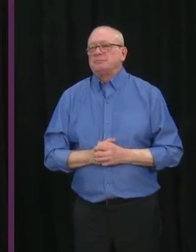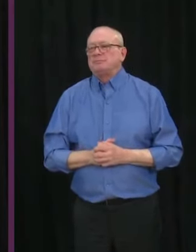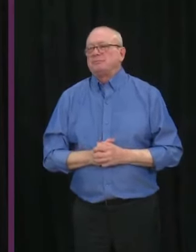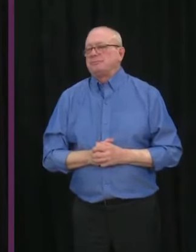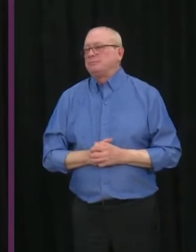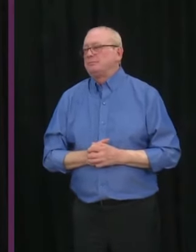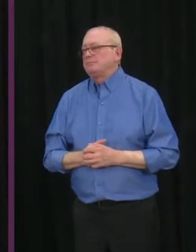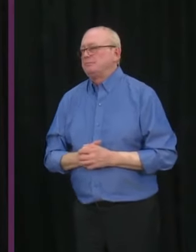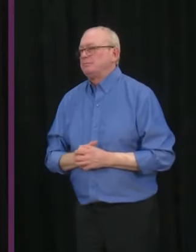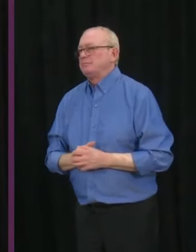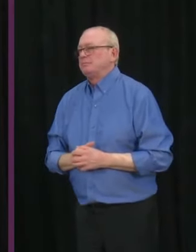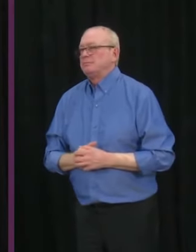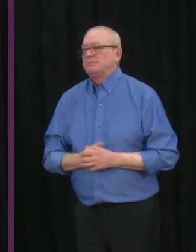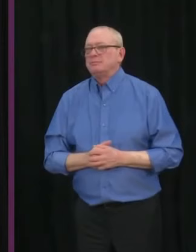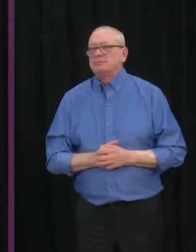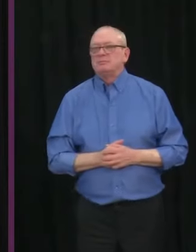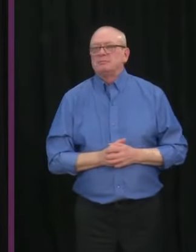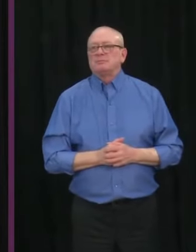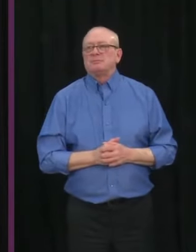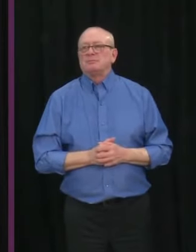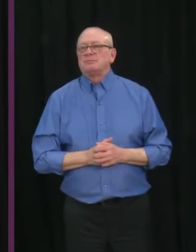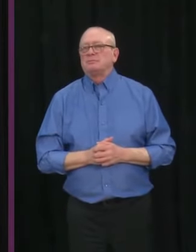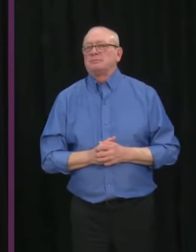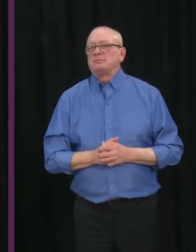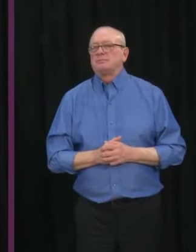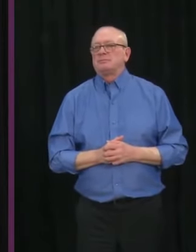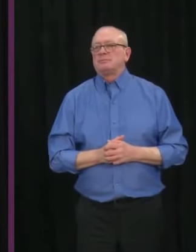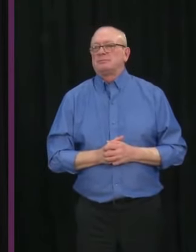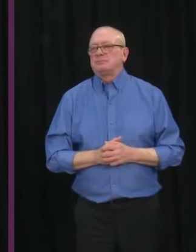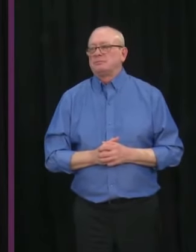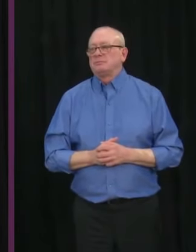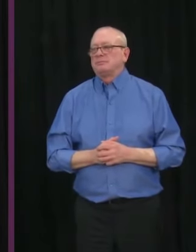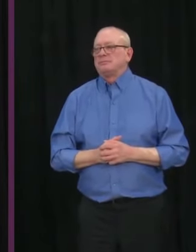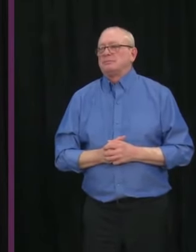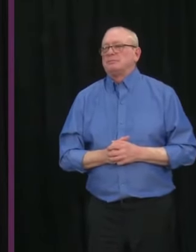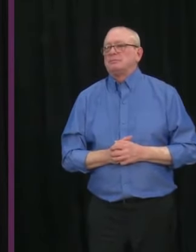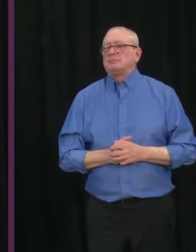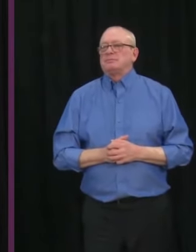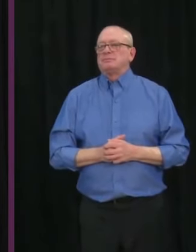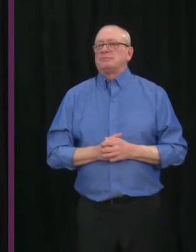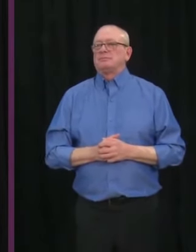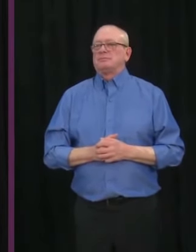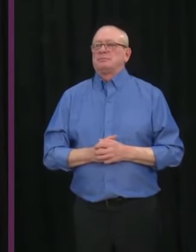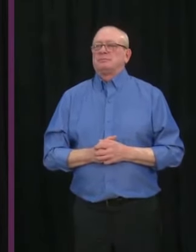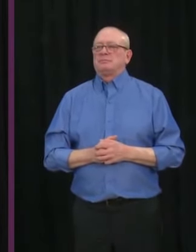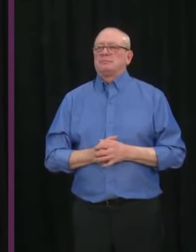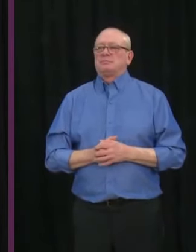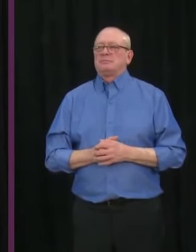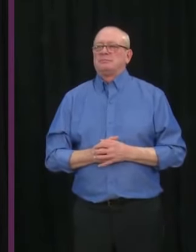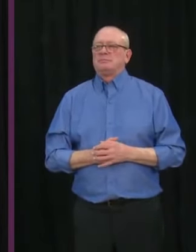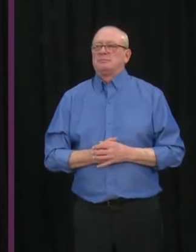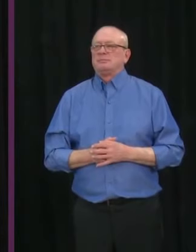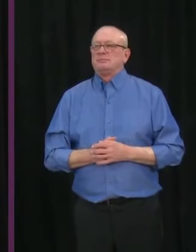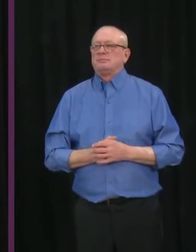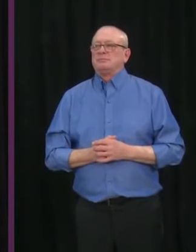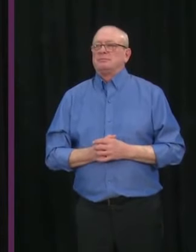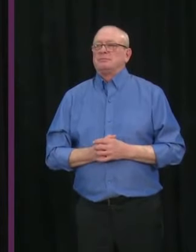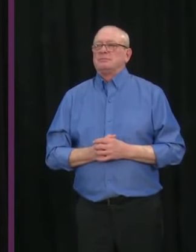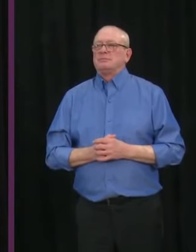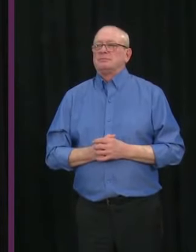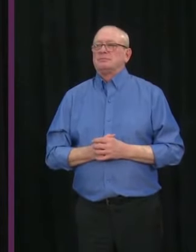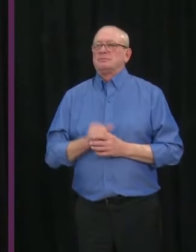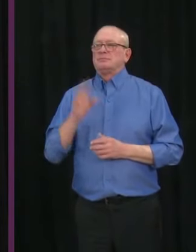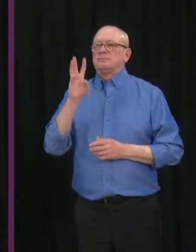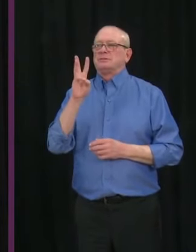First question is from, excuse me, first question is from Jeff Black with 660 News.